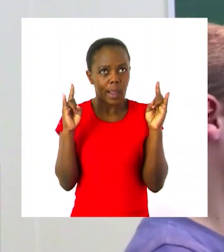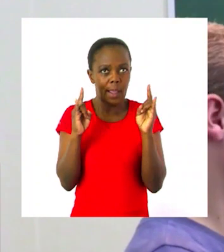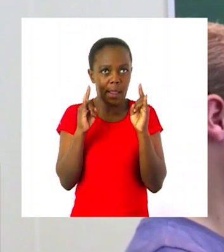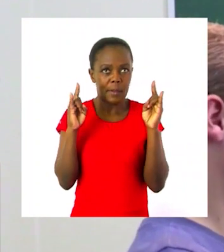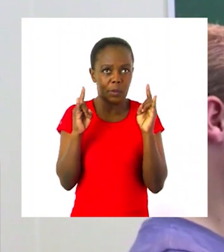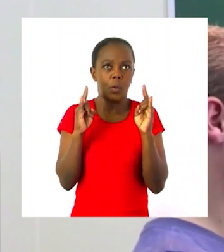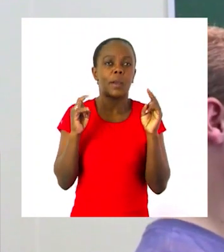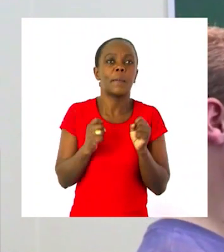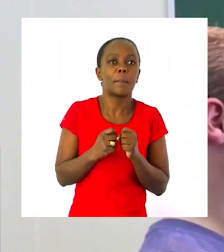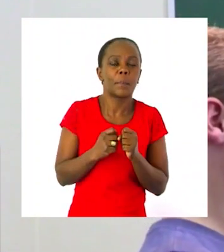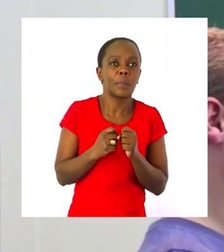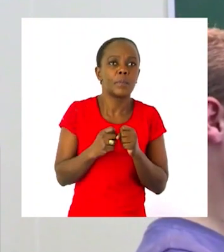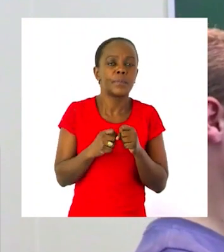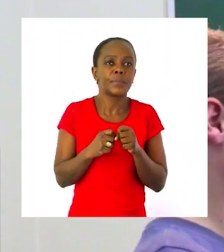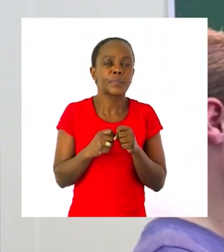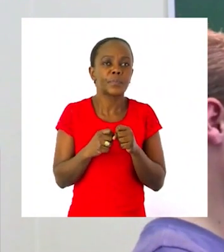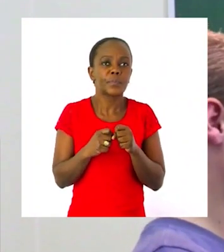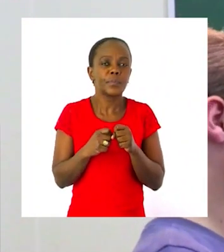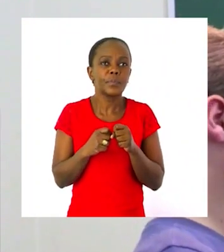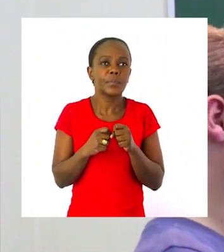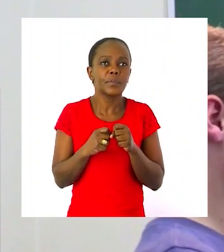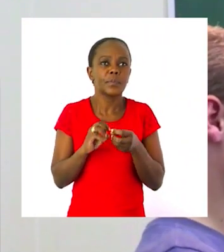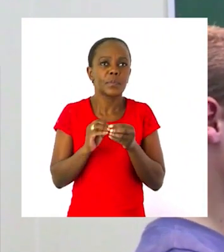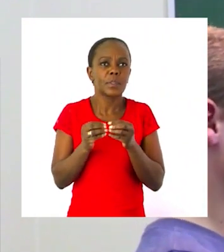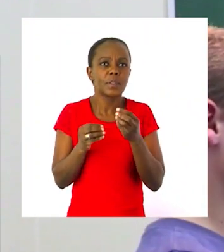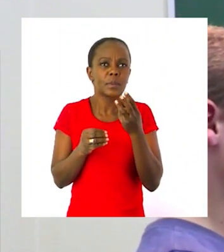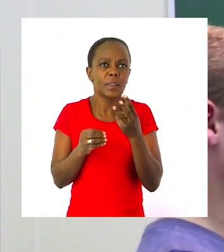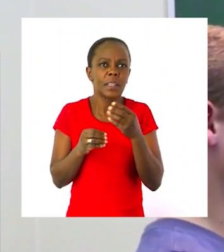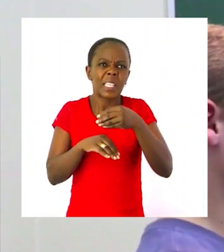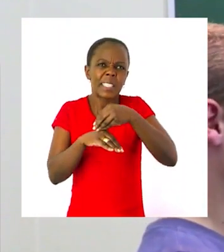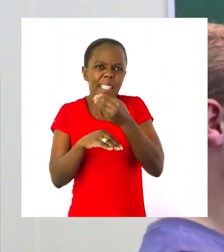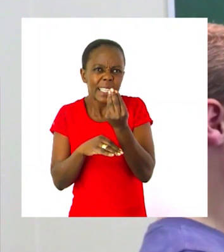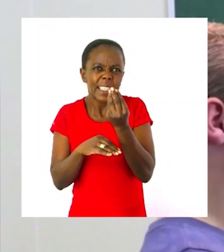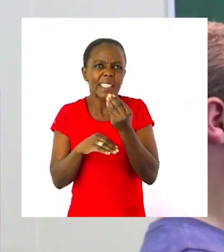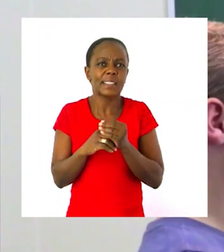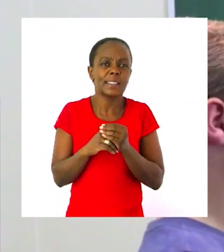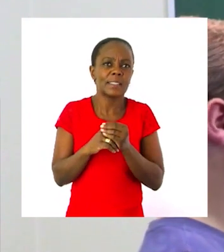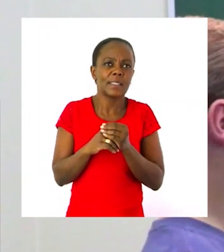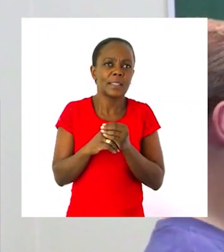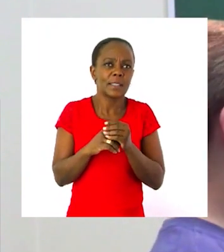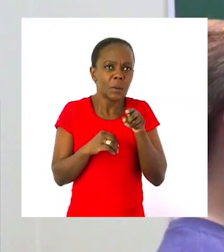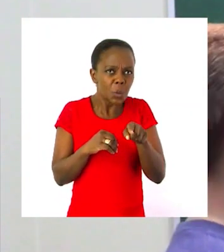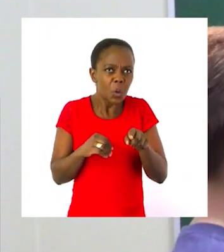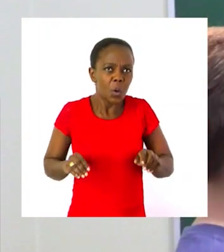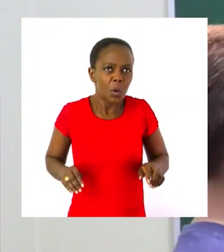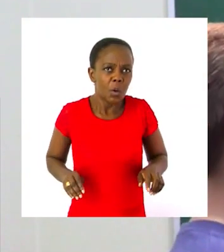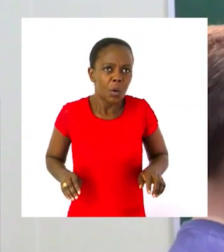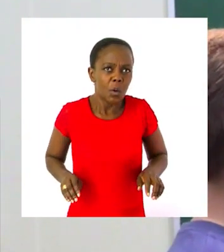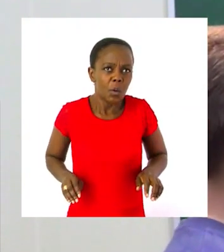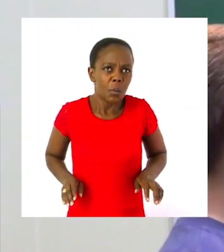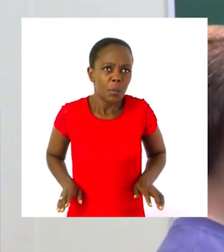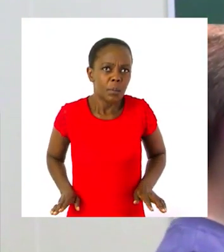plays soccer on Tuesday. And on Saturday, Lily with Bridget.